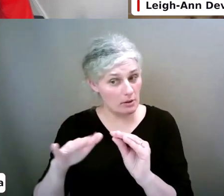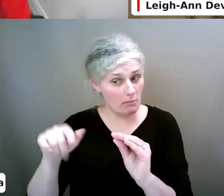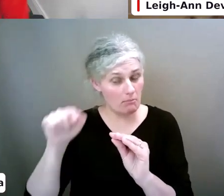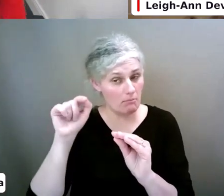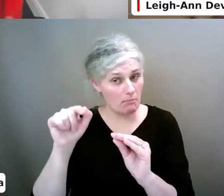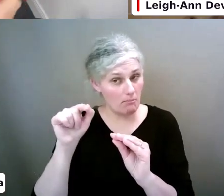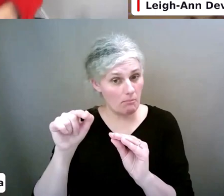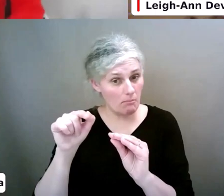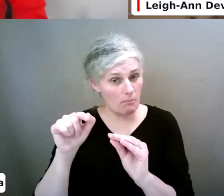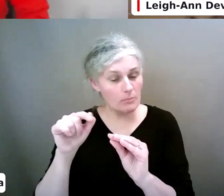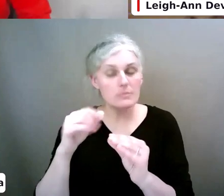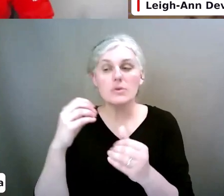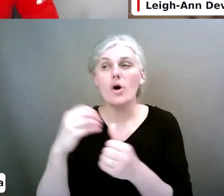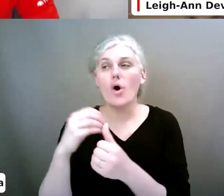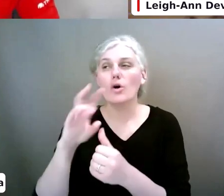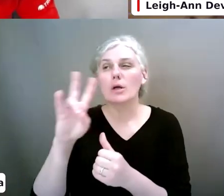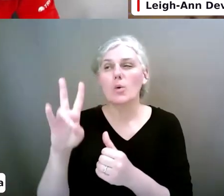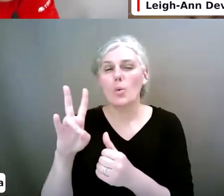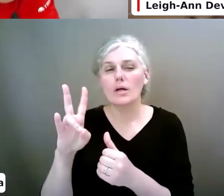And there's another question.